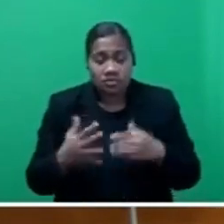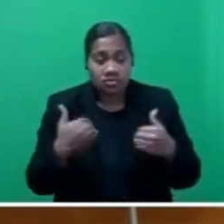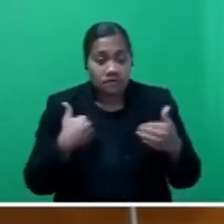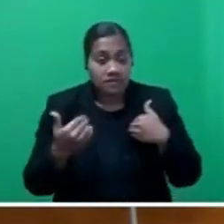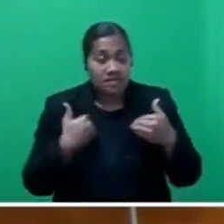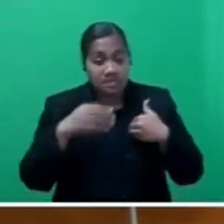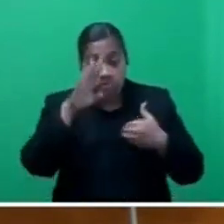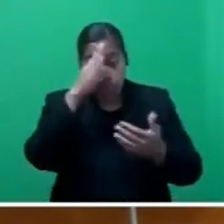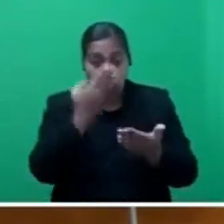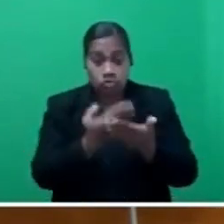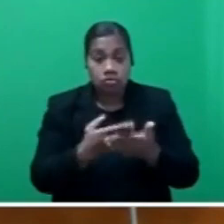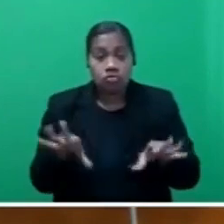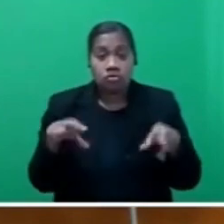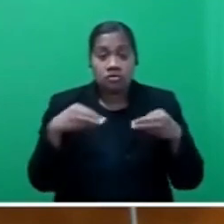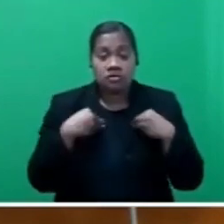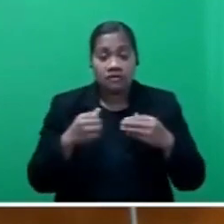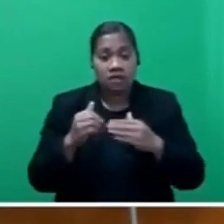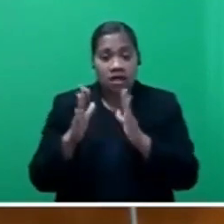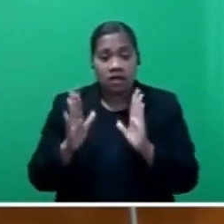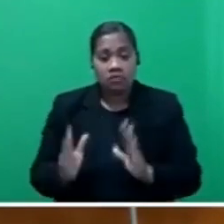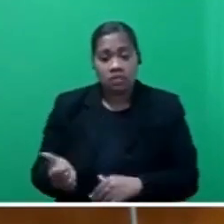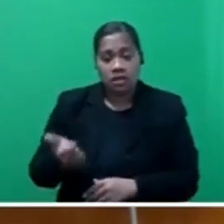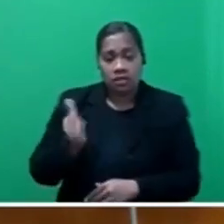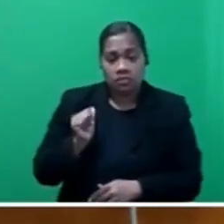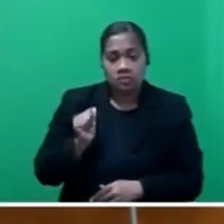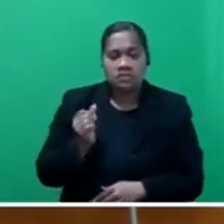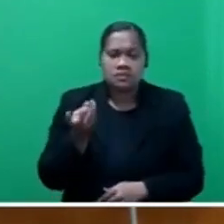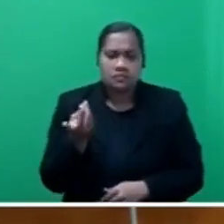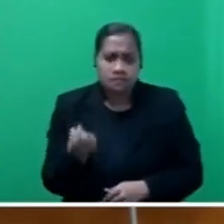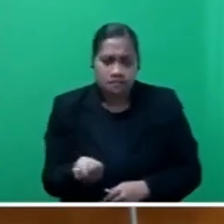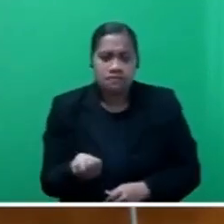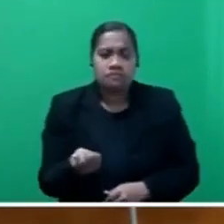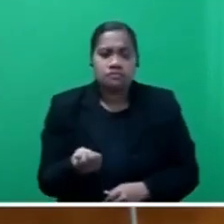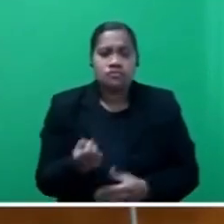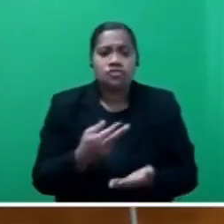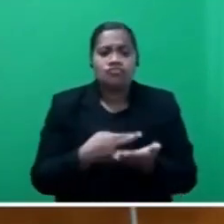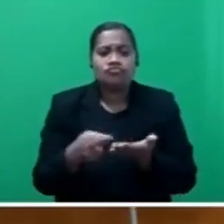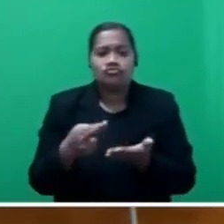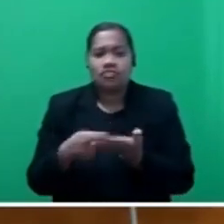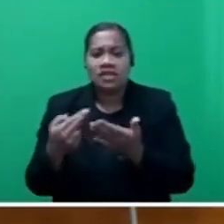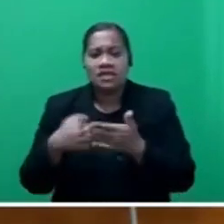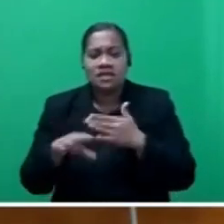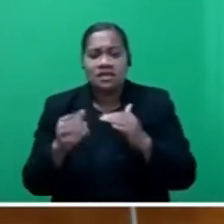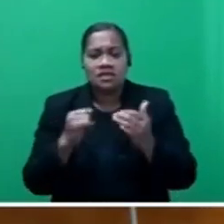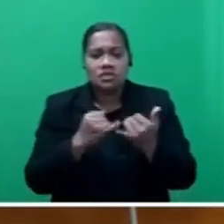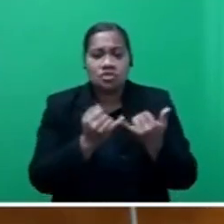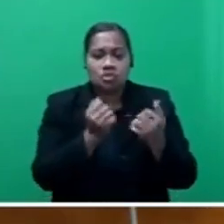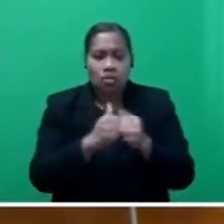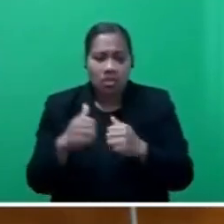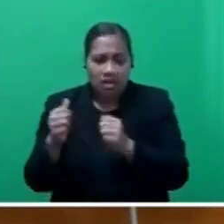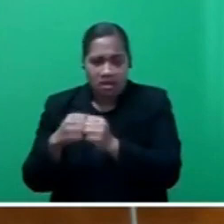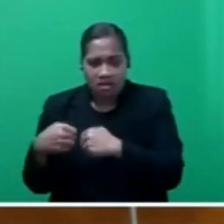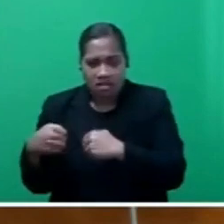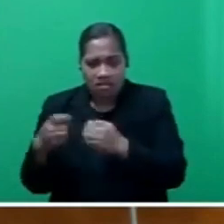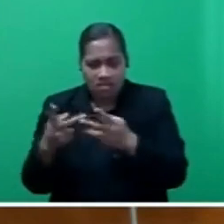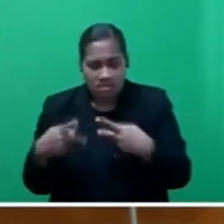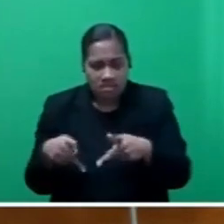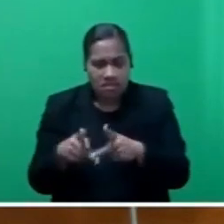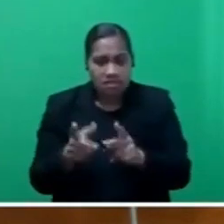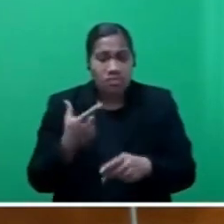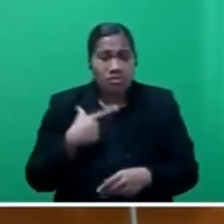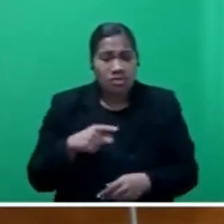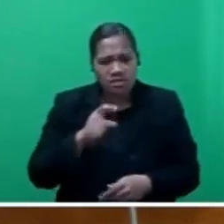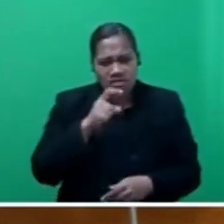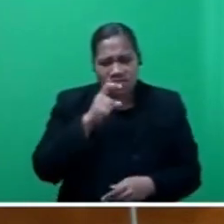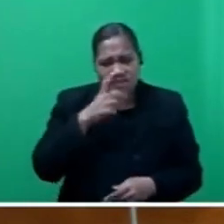receiving housing allowances, some who have had to rent in squatter settlements because of affordability.